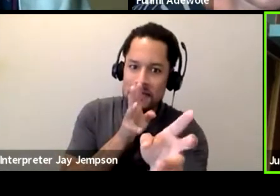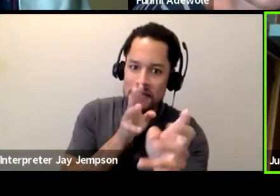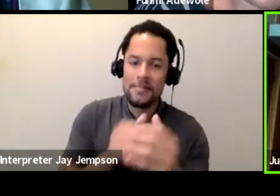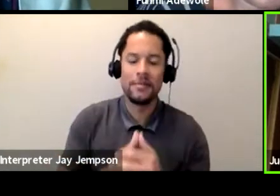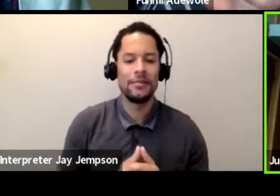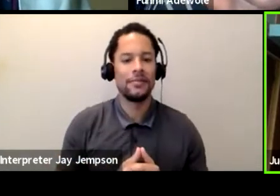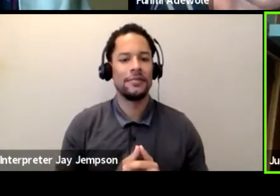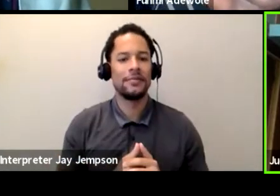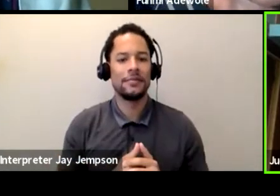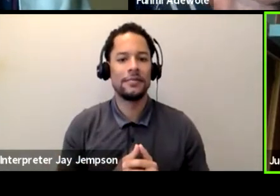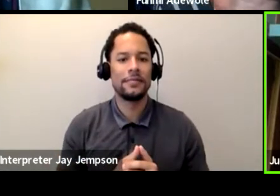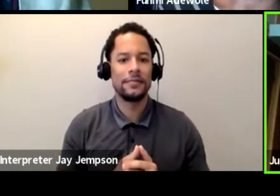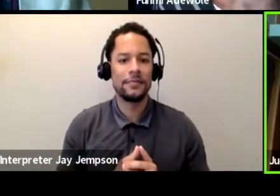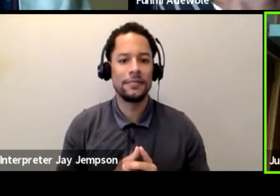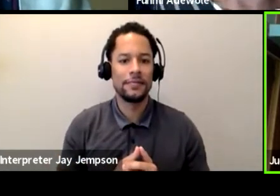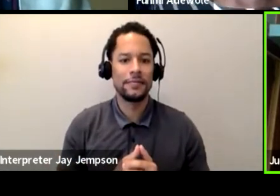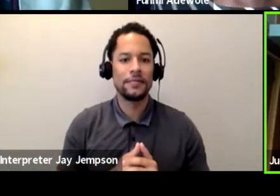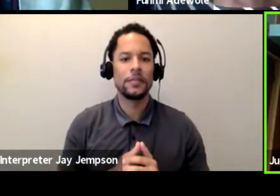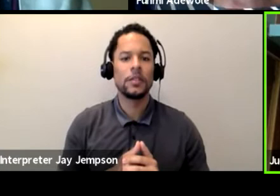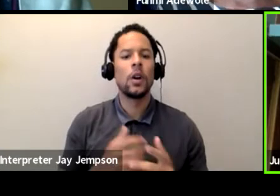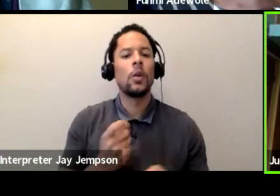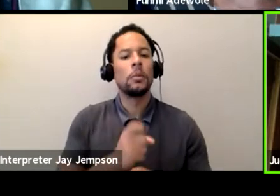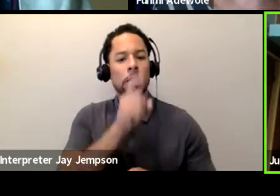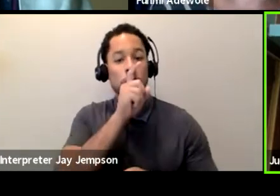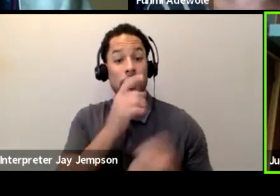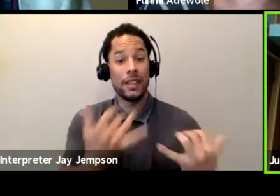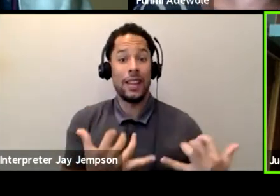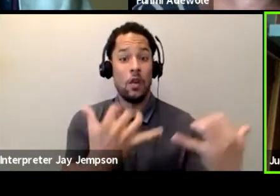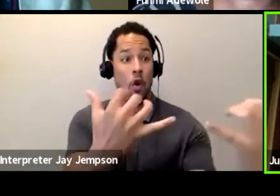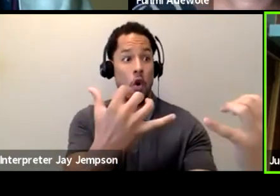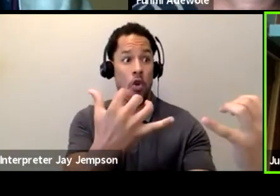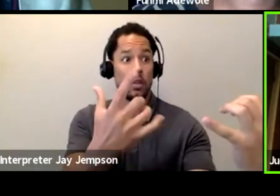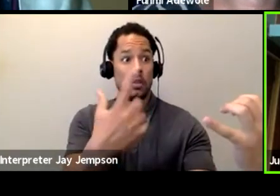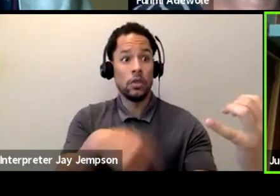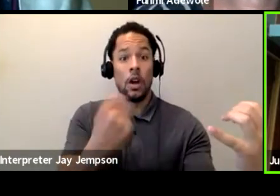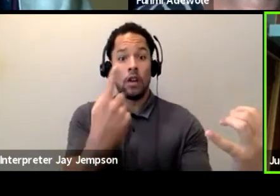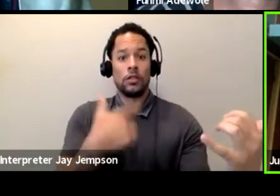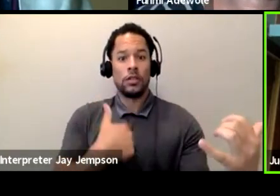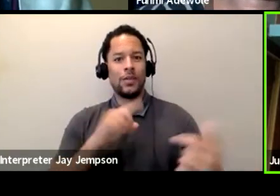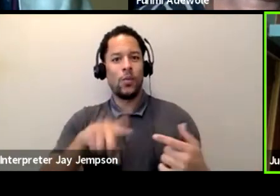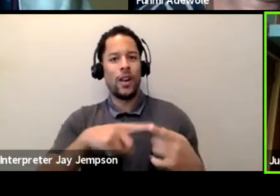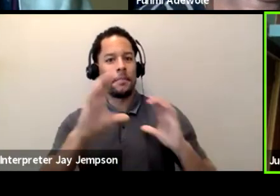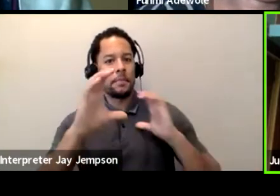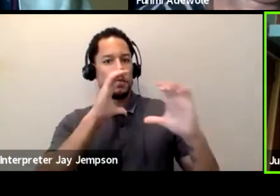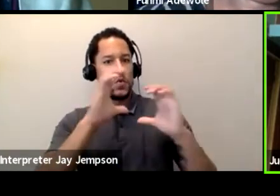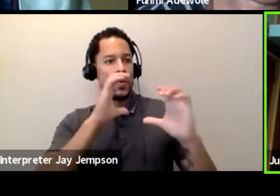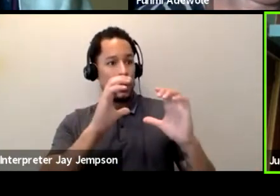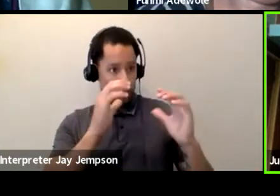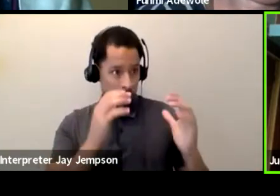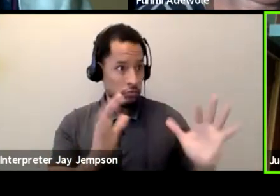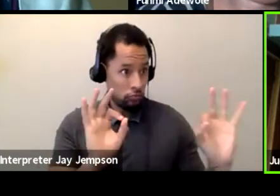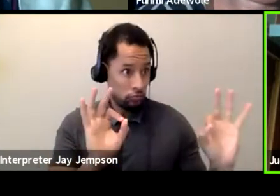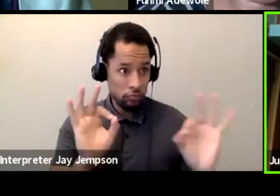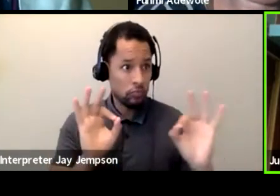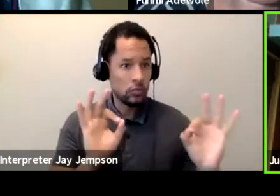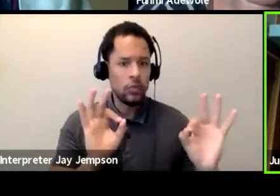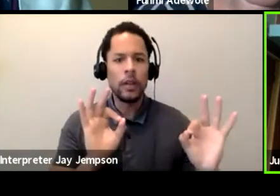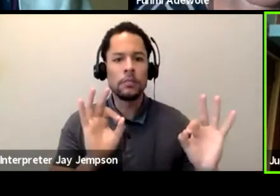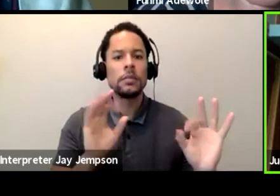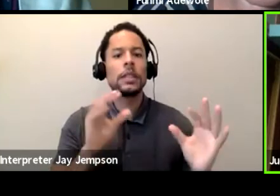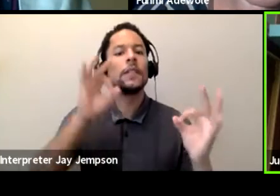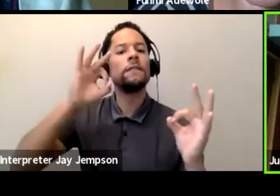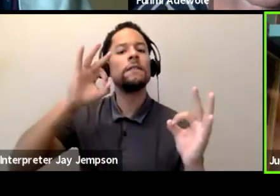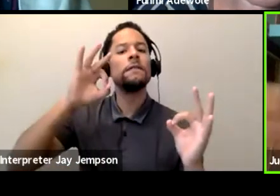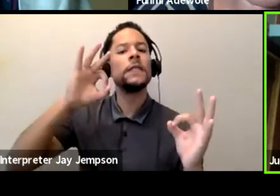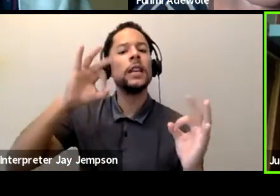there is perfect communication, which, of course, we know communication is perfect when there is feedback. Feedback that is instantaneous or